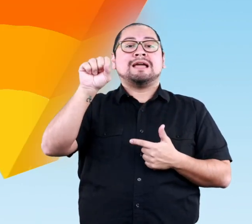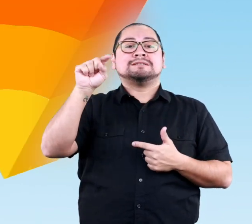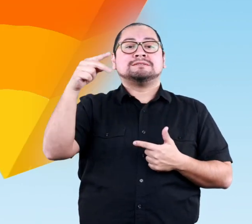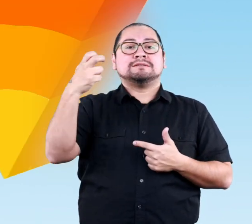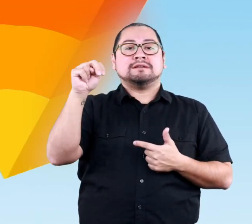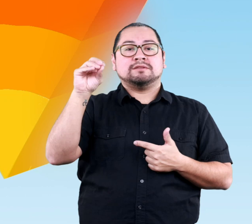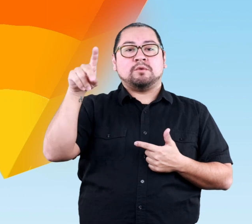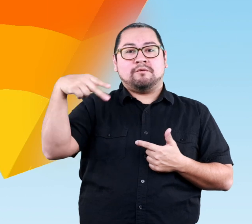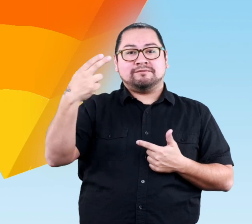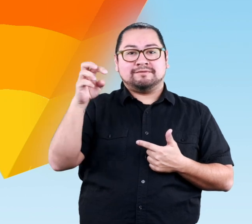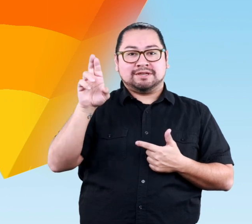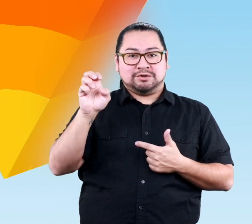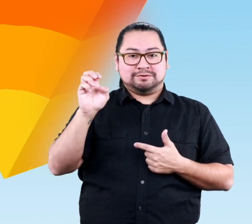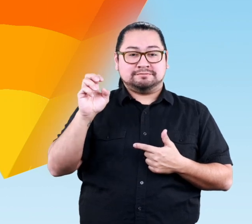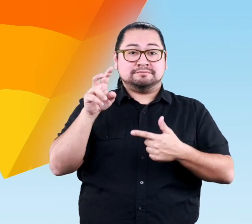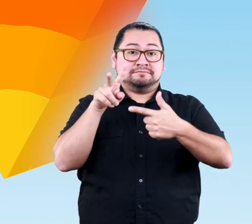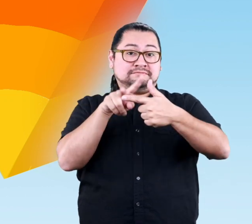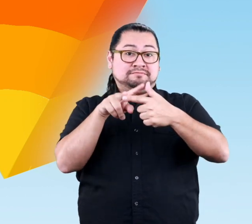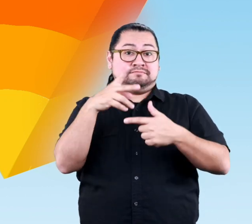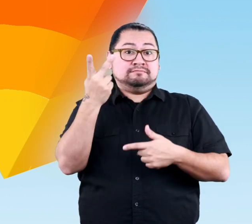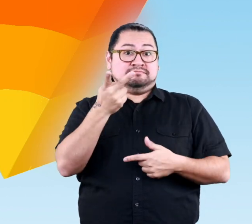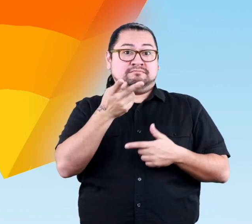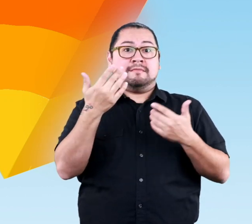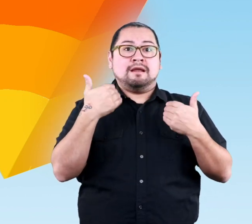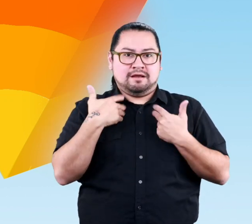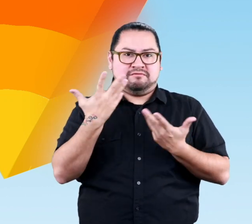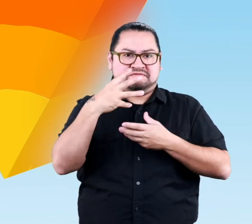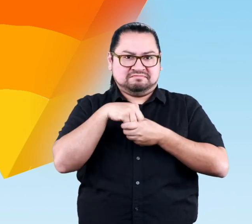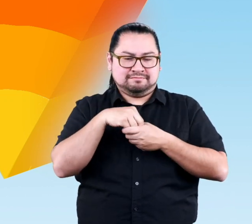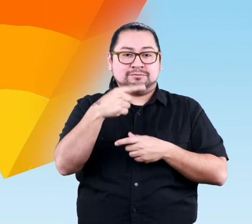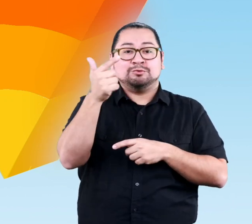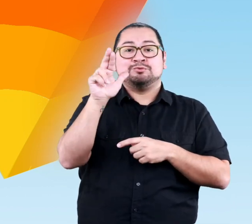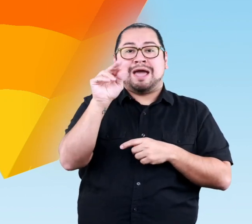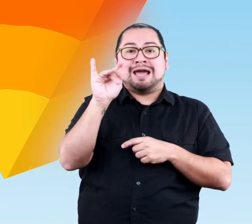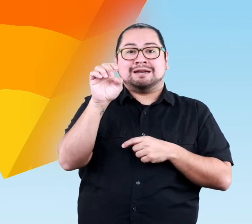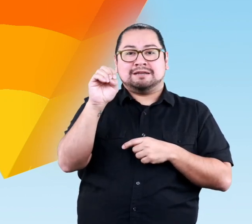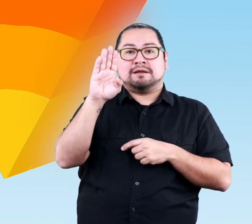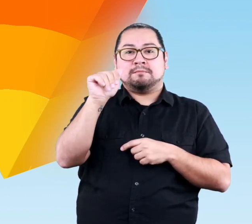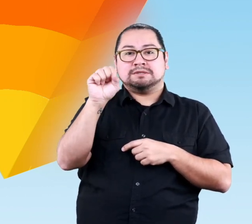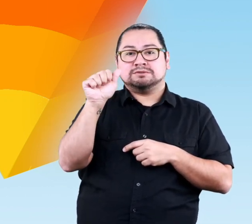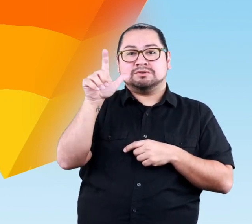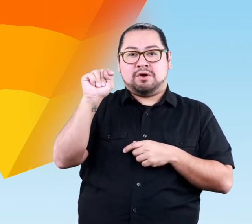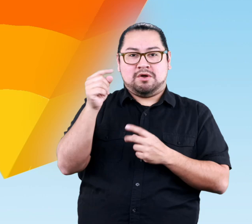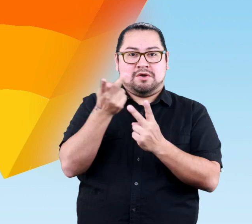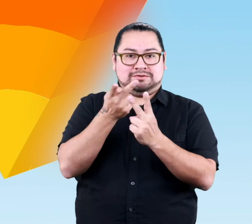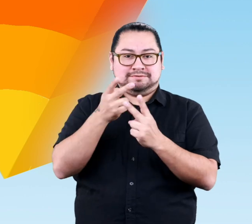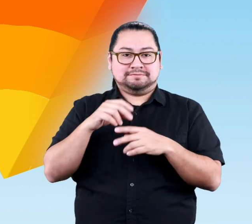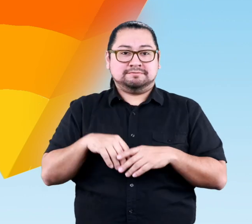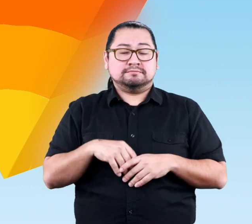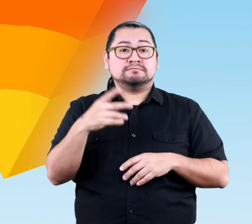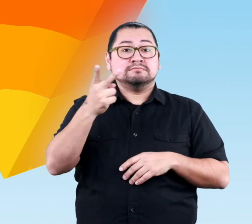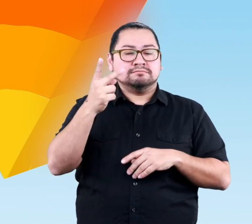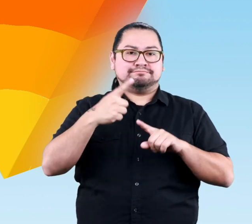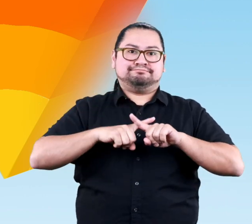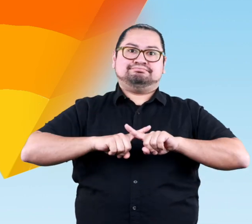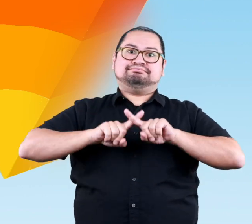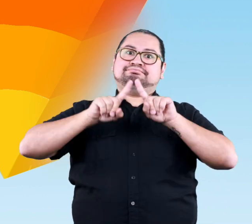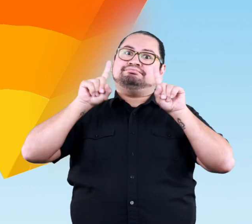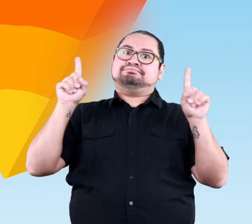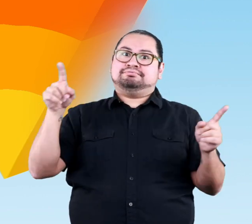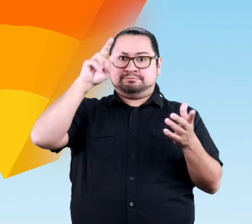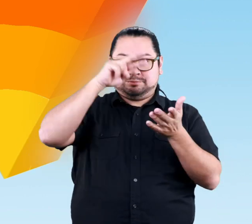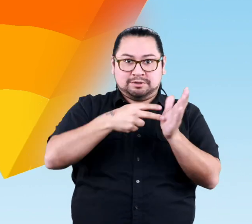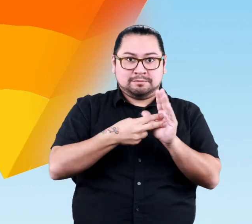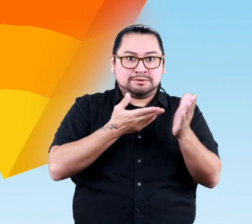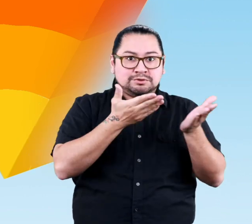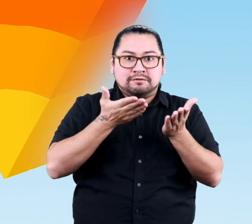lithosphere and the asthenosphere. Both are made up of mostly granite and basalt, but both